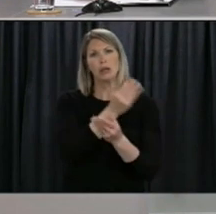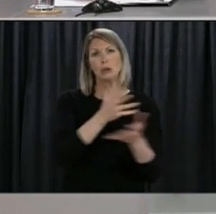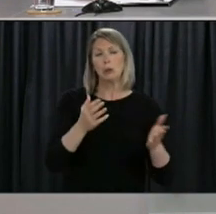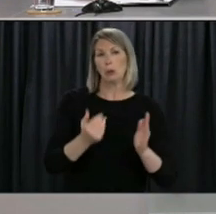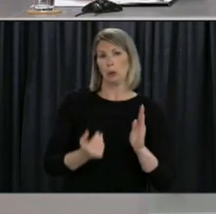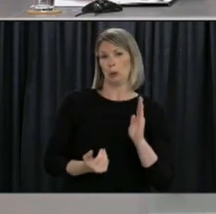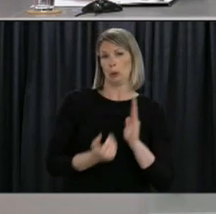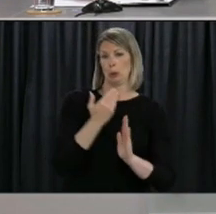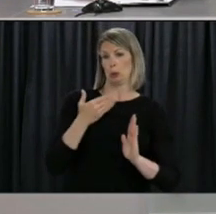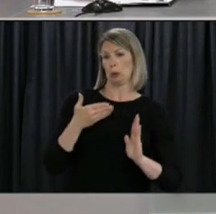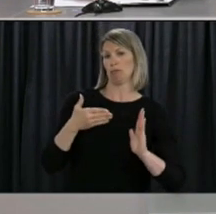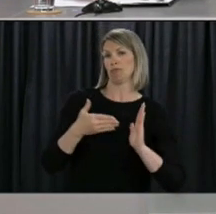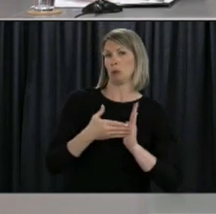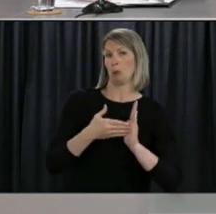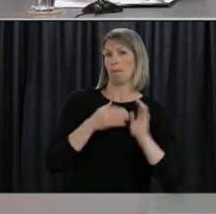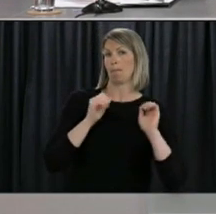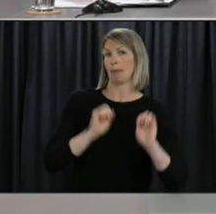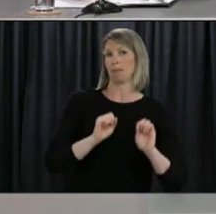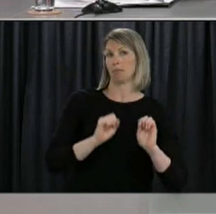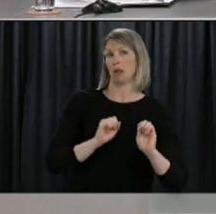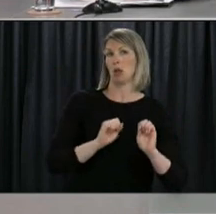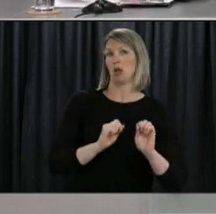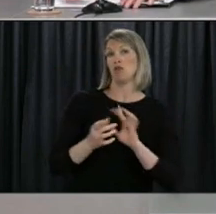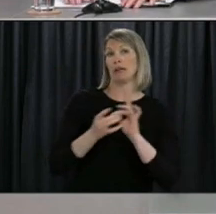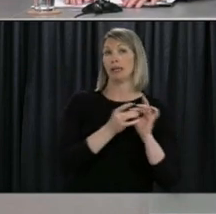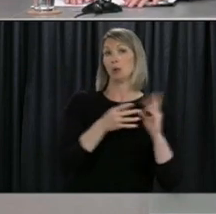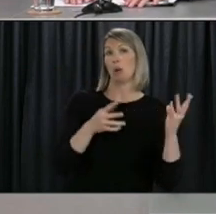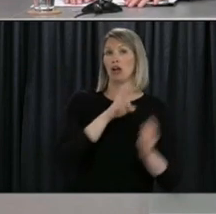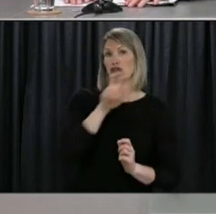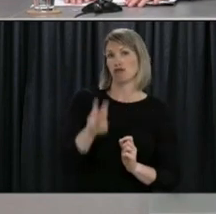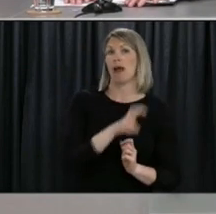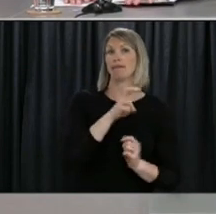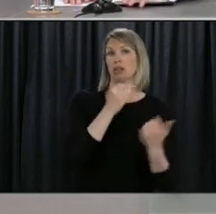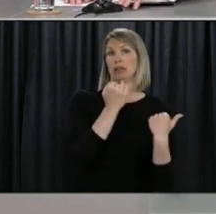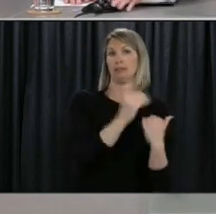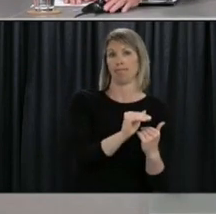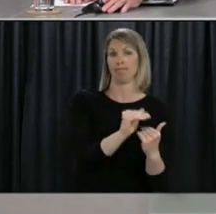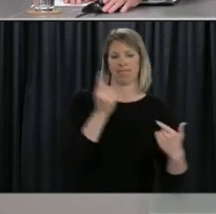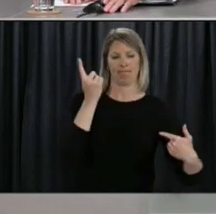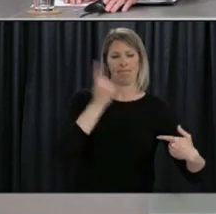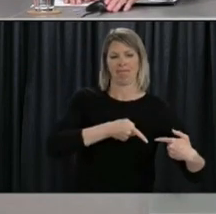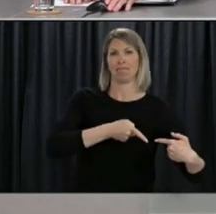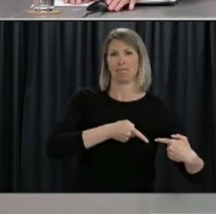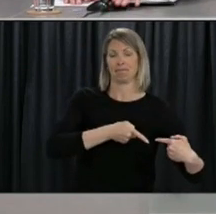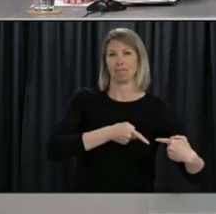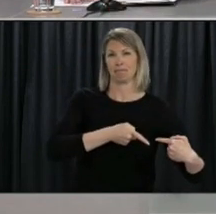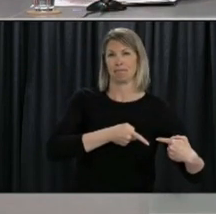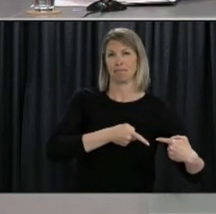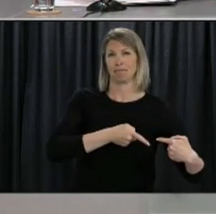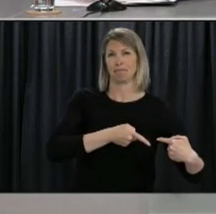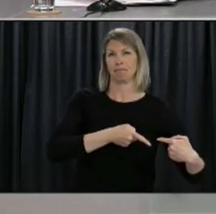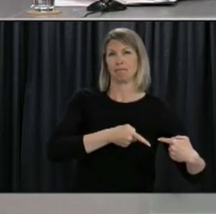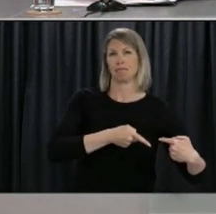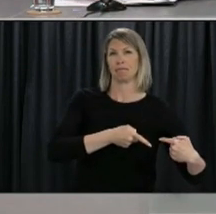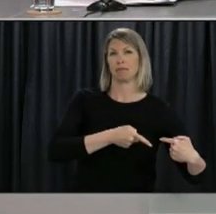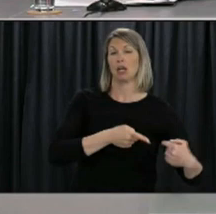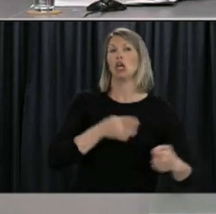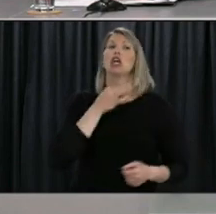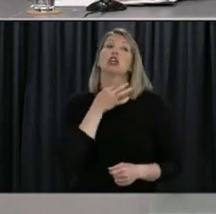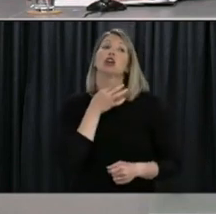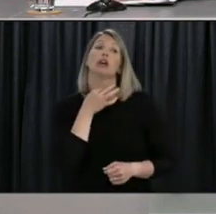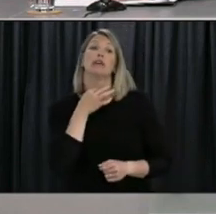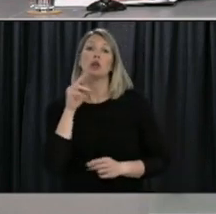on the travel ban. I'm wondering if the province is not considering backing down on it or